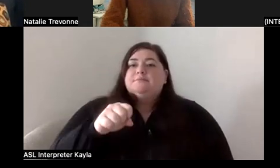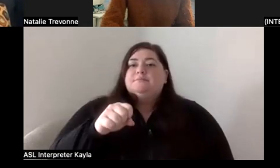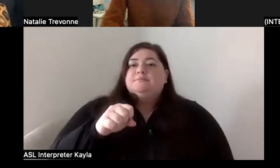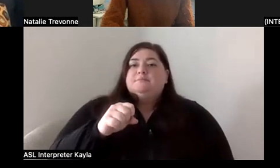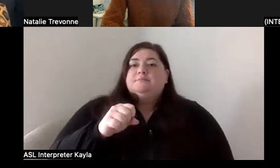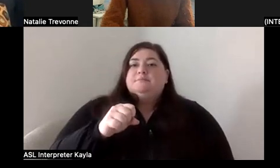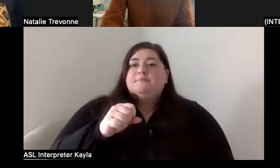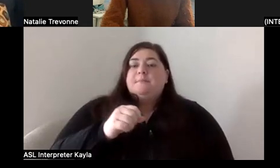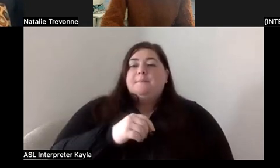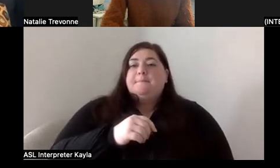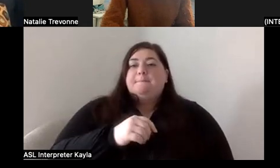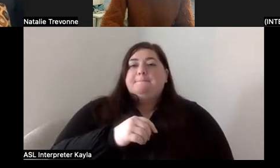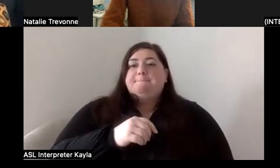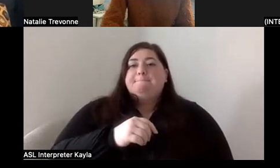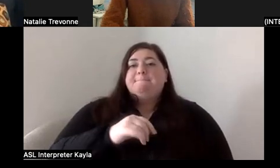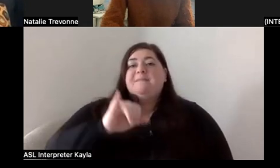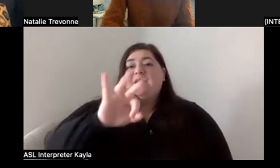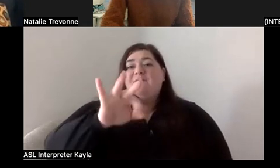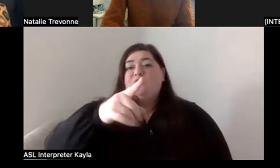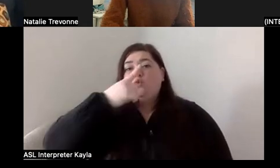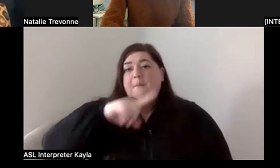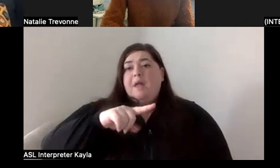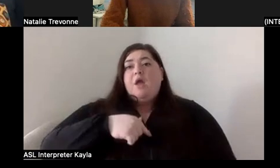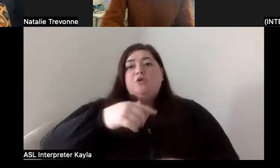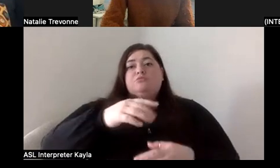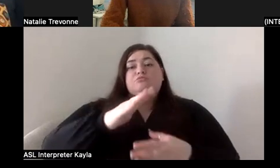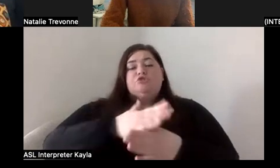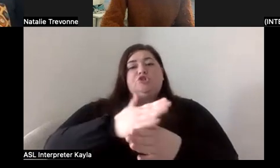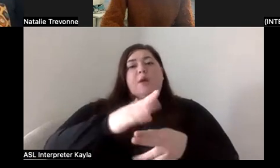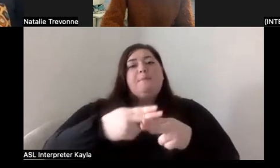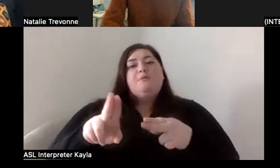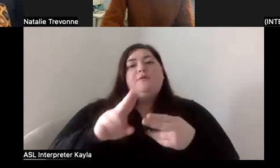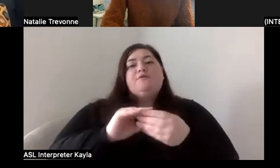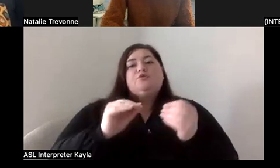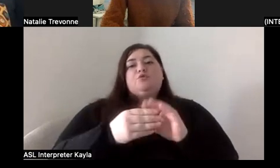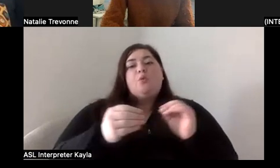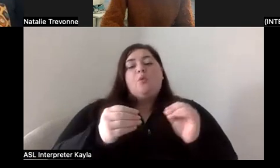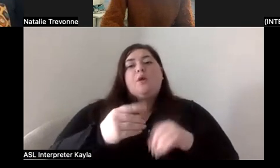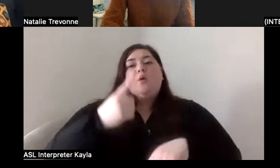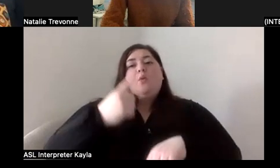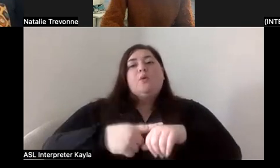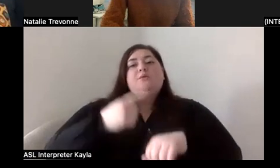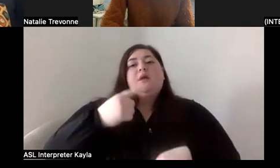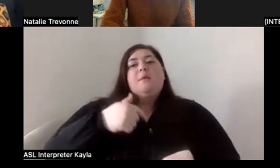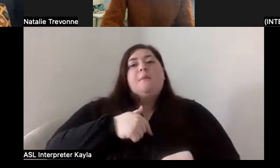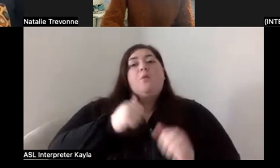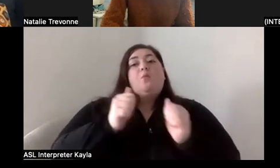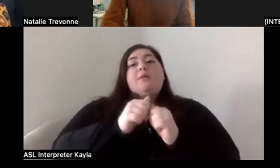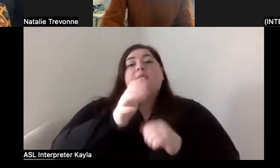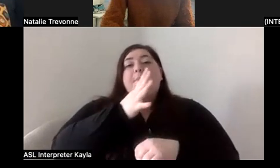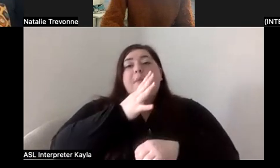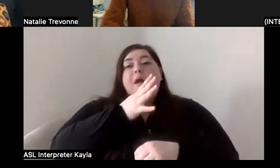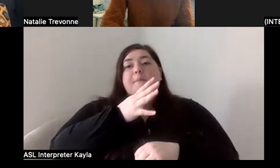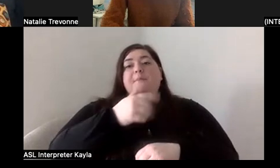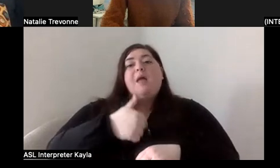And, um, and if you don't mind, I'll share a very brief story. My mom, one time I was walking with my mom, I call it